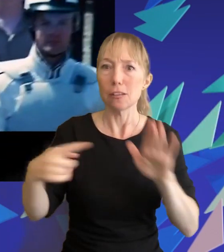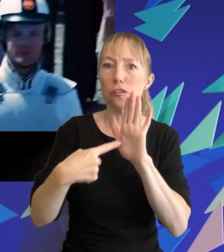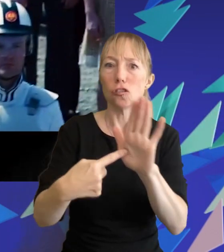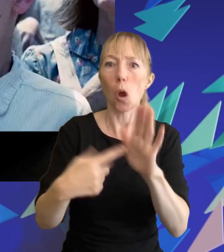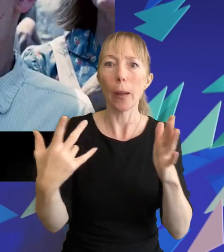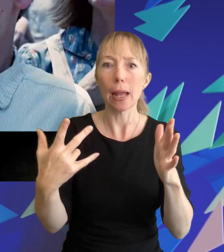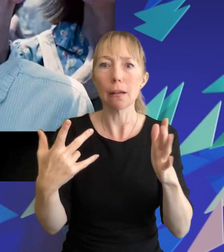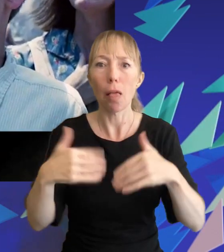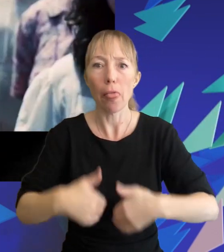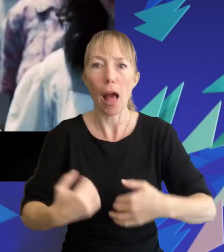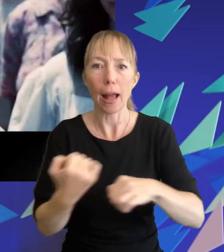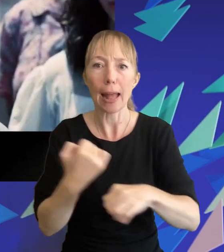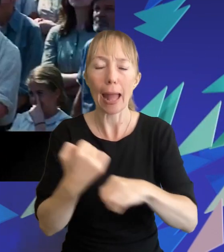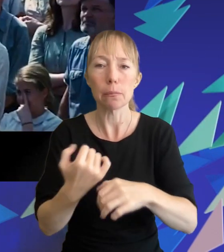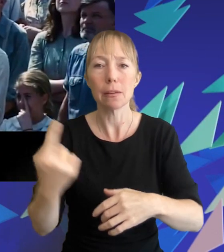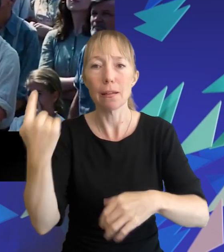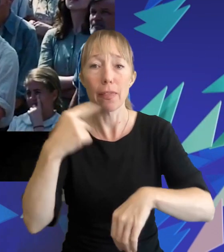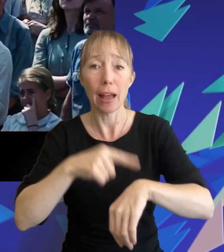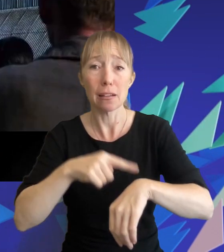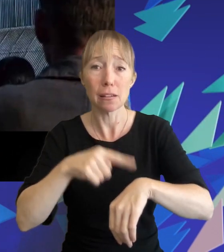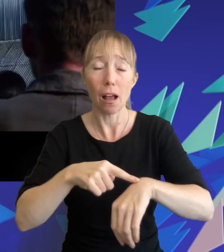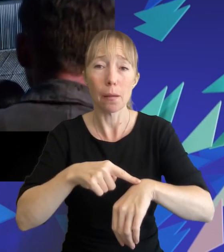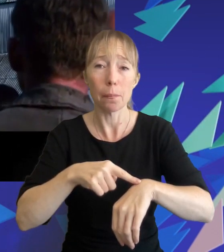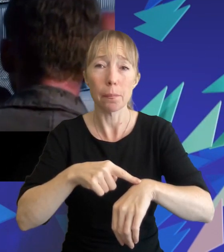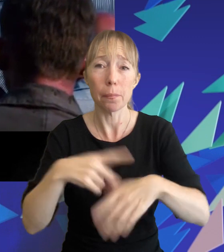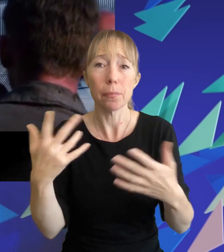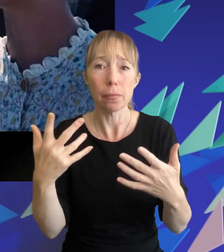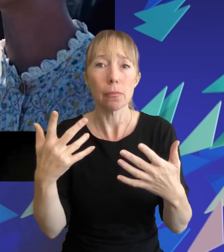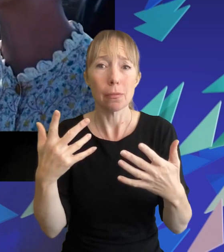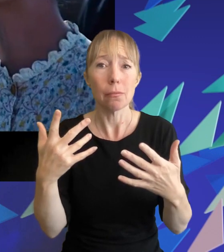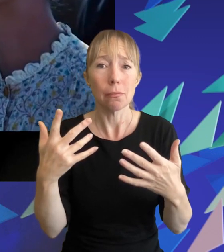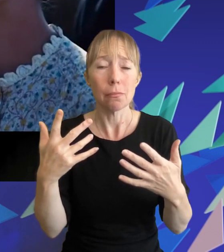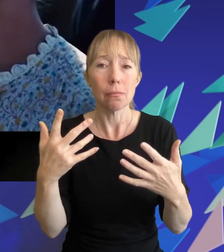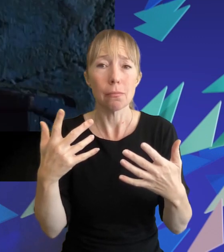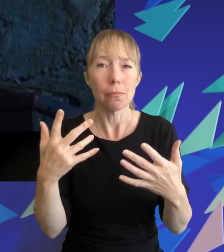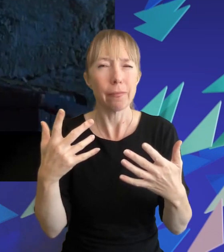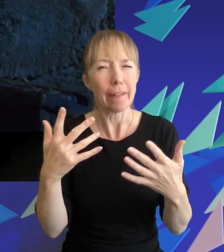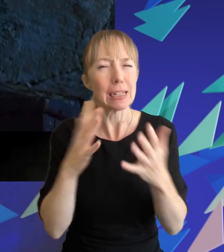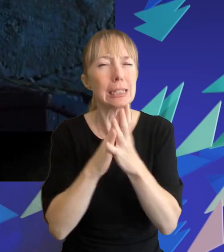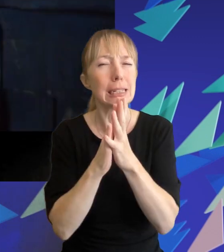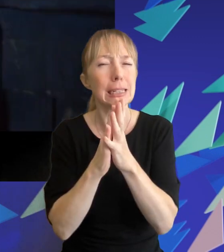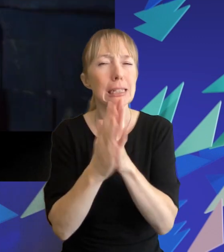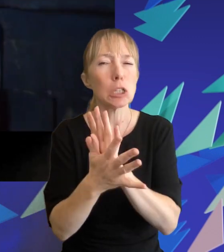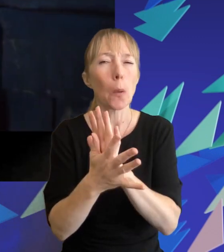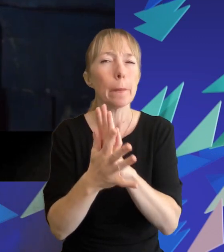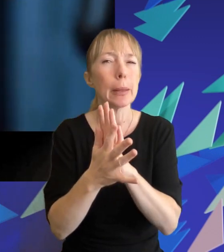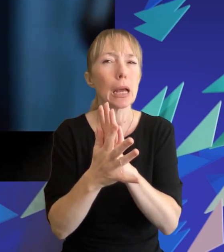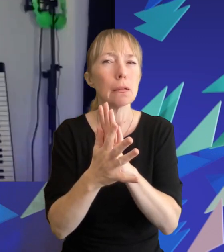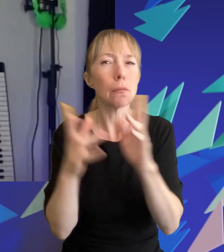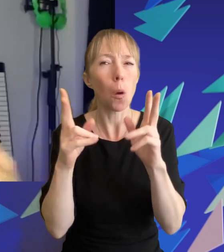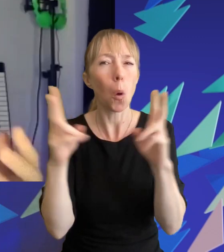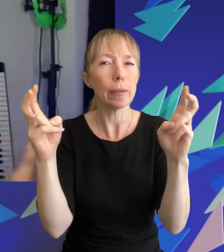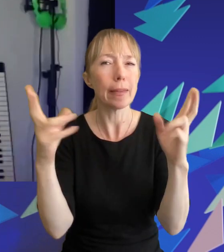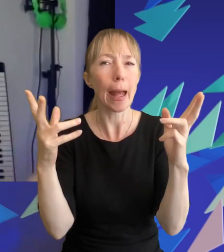that at the time that was a very dystopian concept but even 10 years later